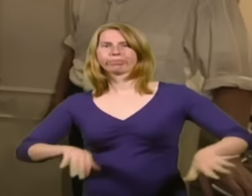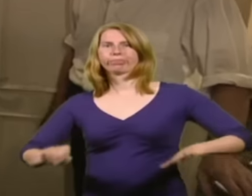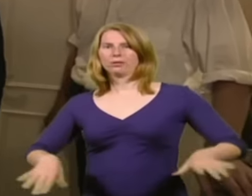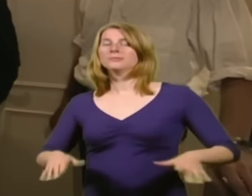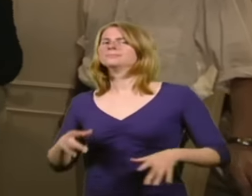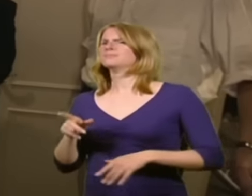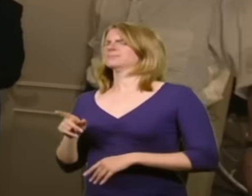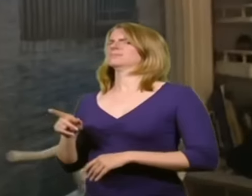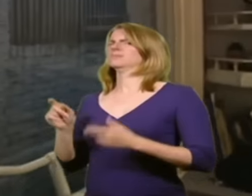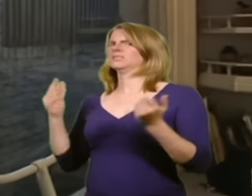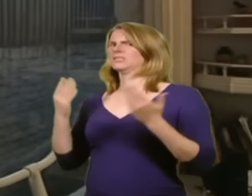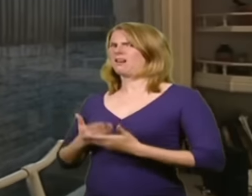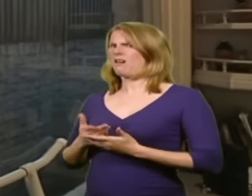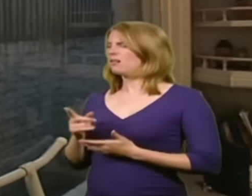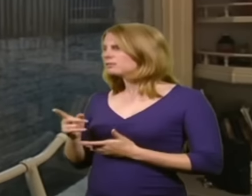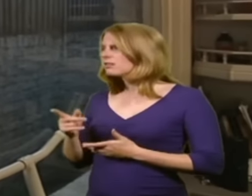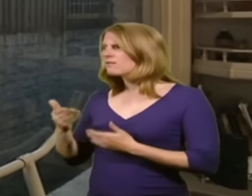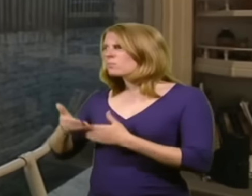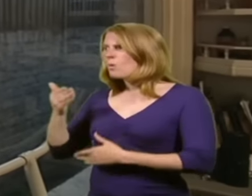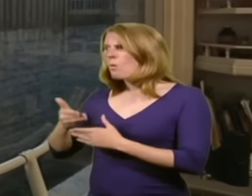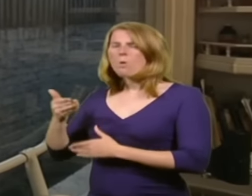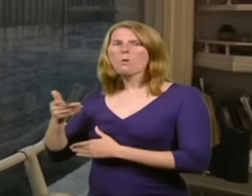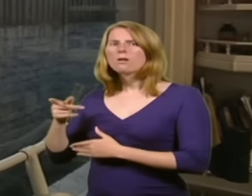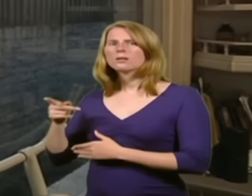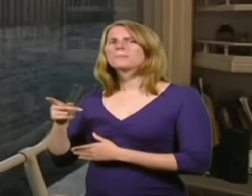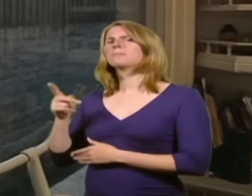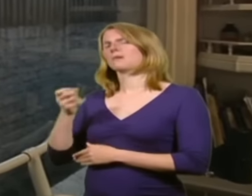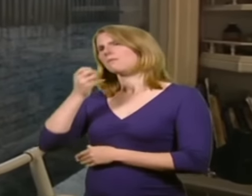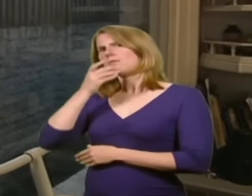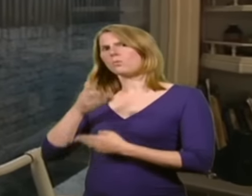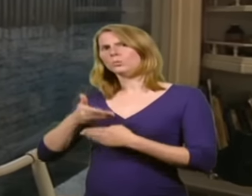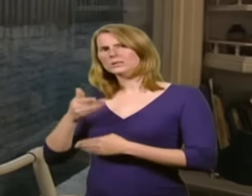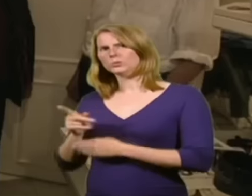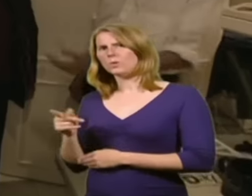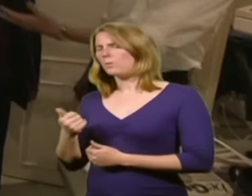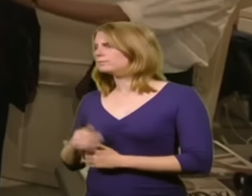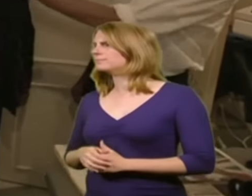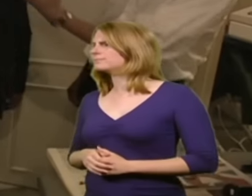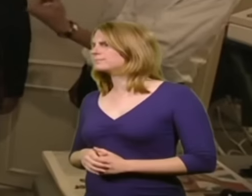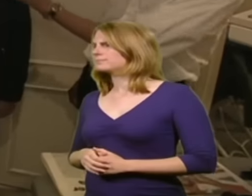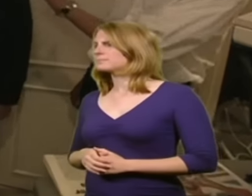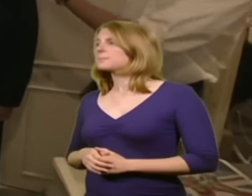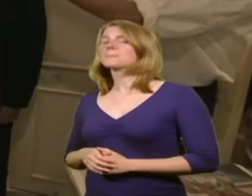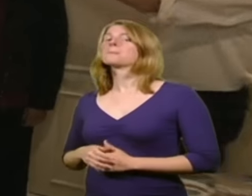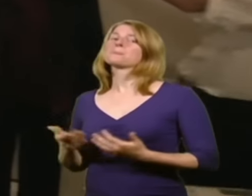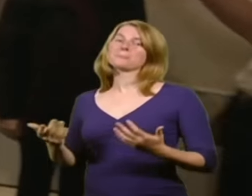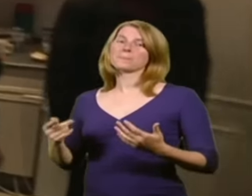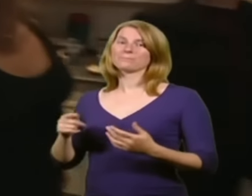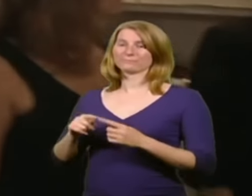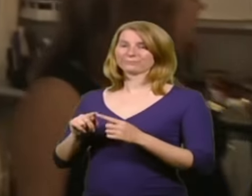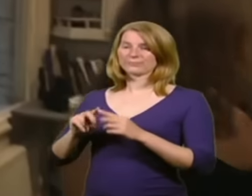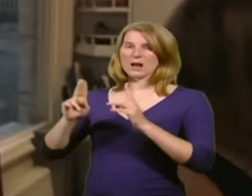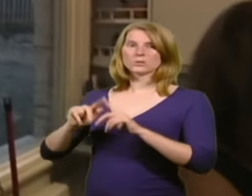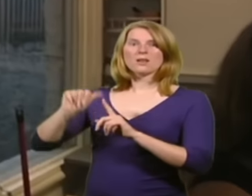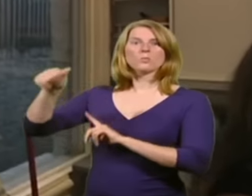isn't it? We've got a wall right outside these two wonderful windows, but... Yeah, it's the house next door. But it brings in a lot of light, though. Some reflects